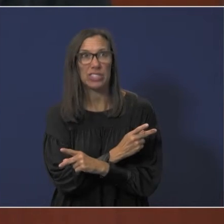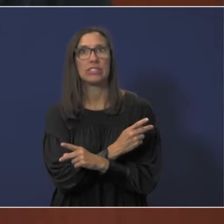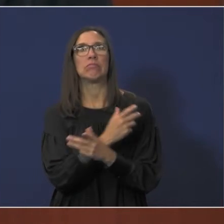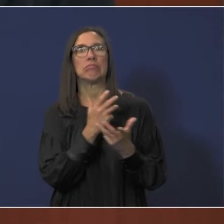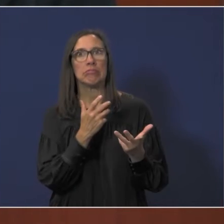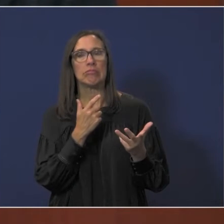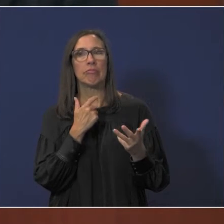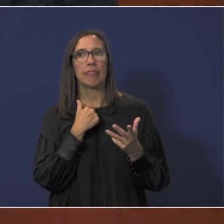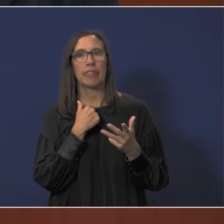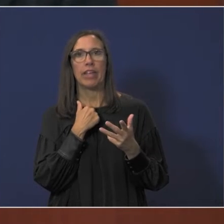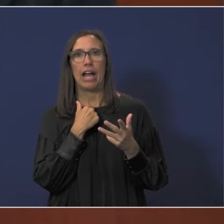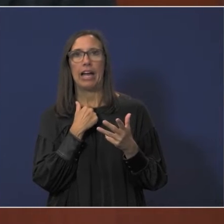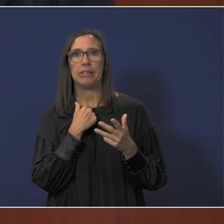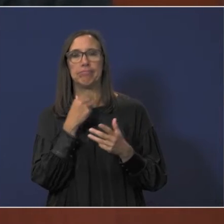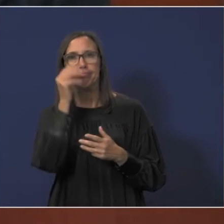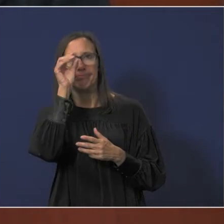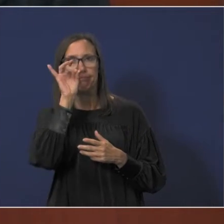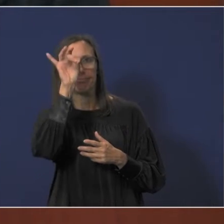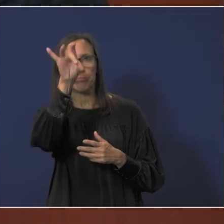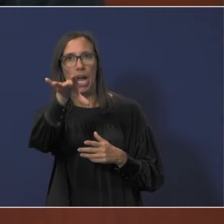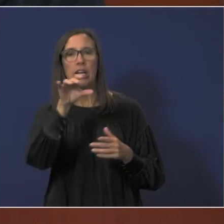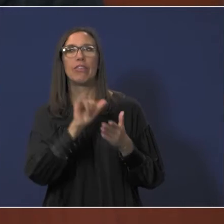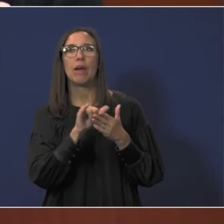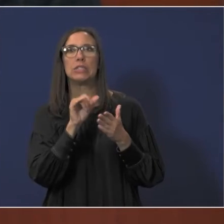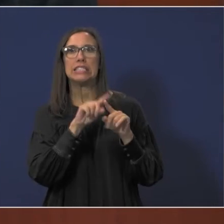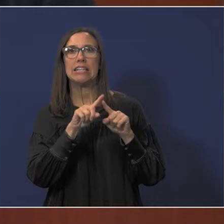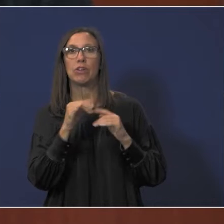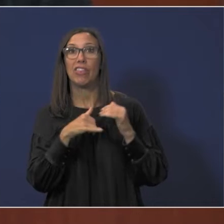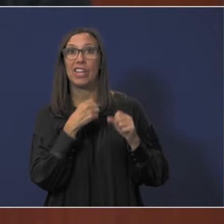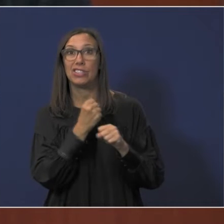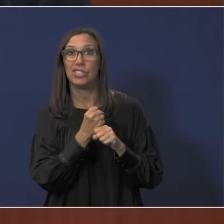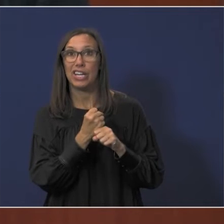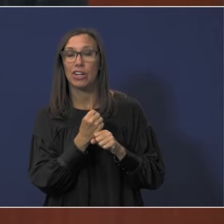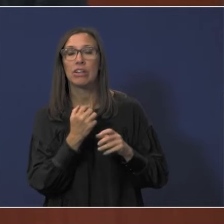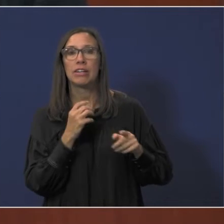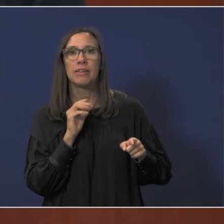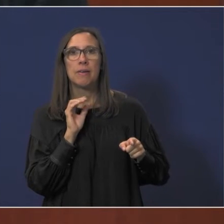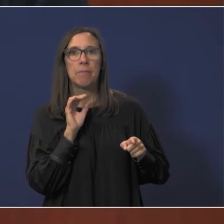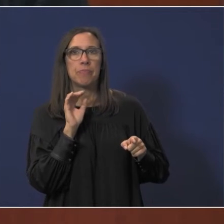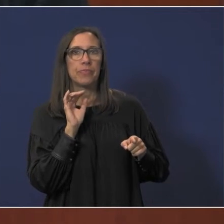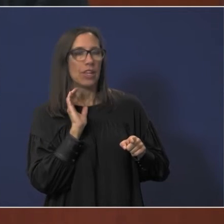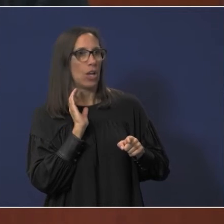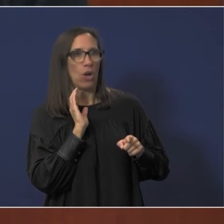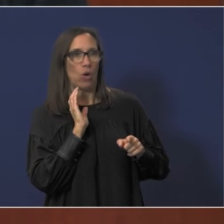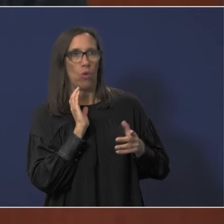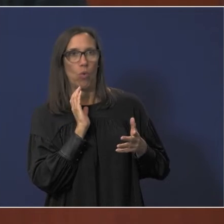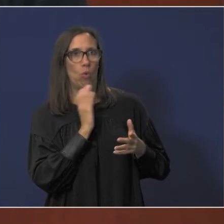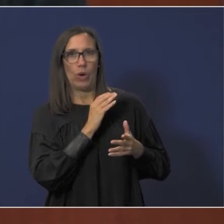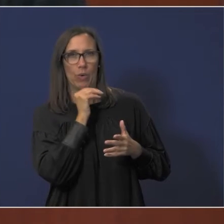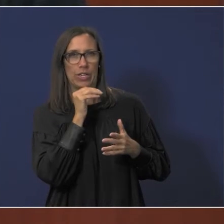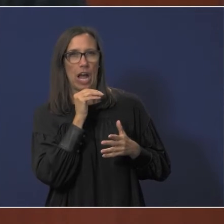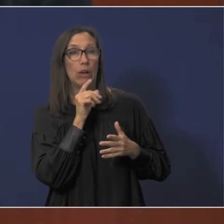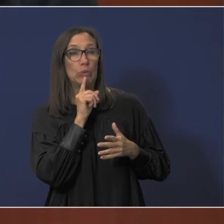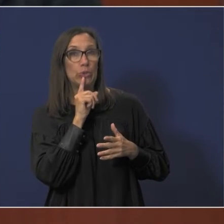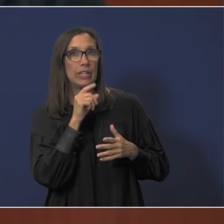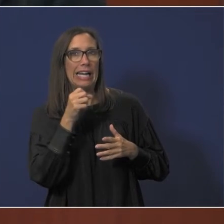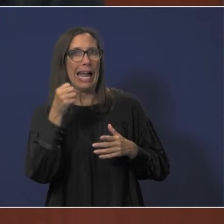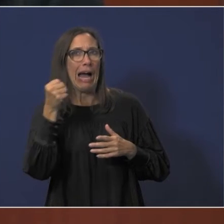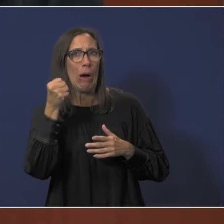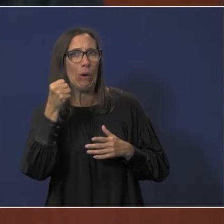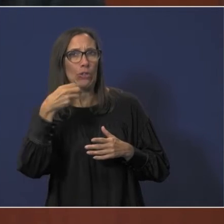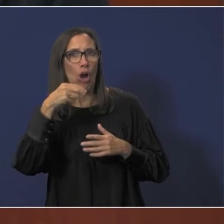alluded to uh that it was different this year is the fact that we weren't truly held harmless because